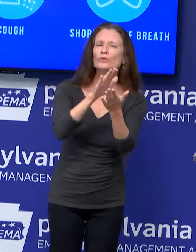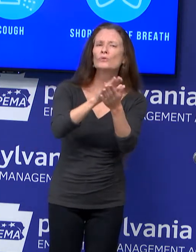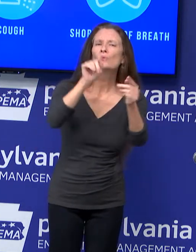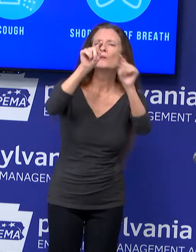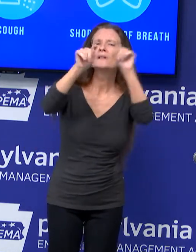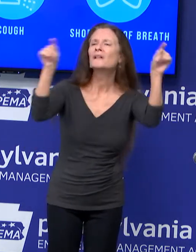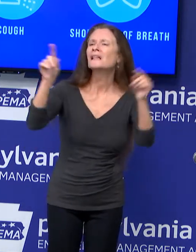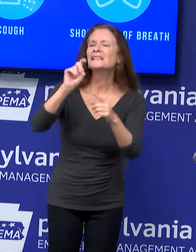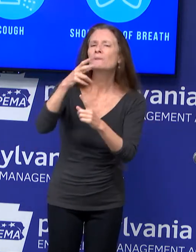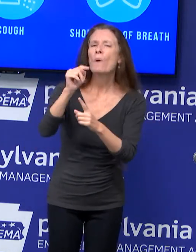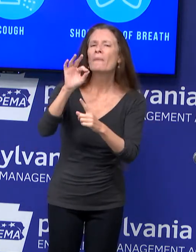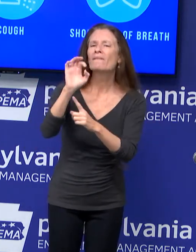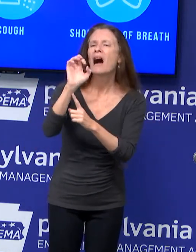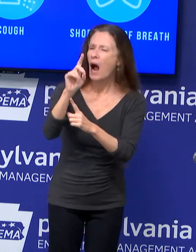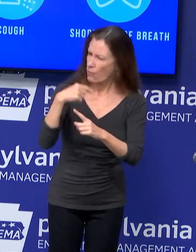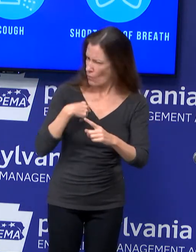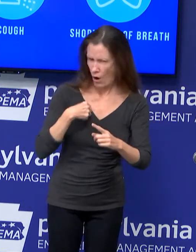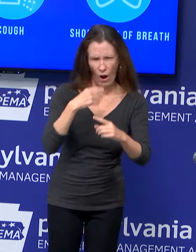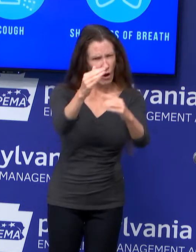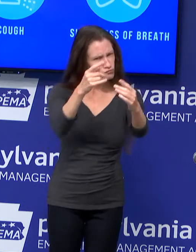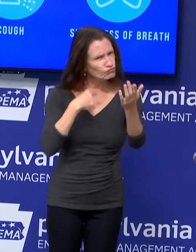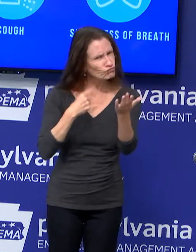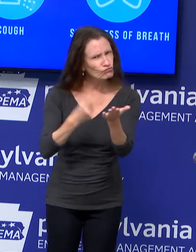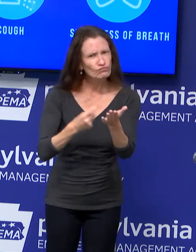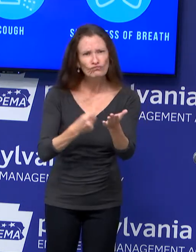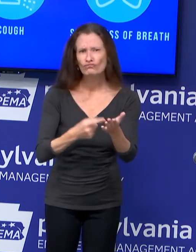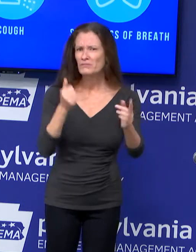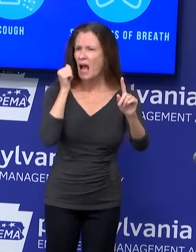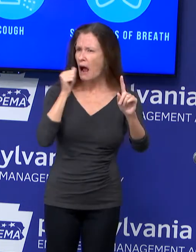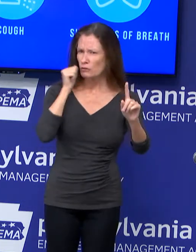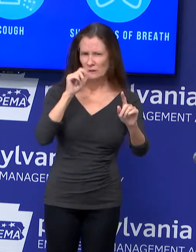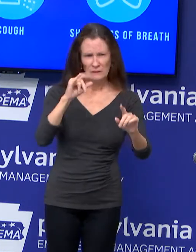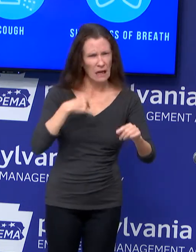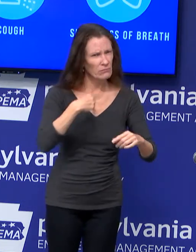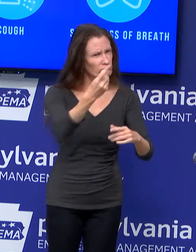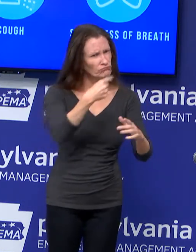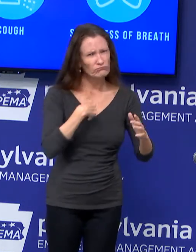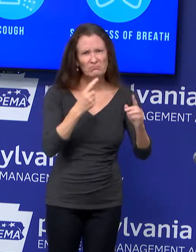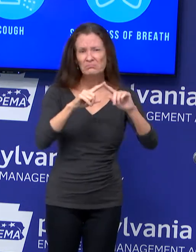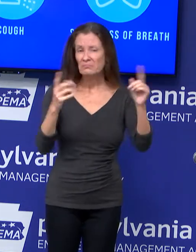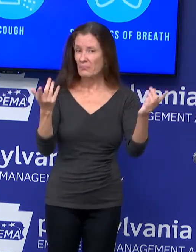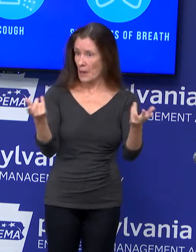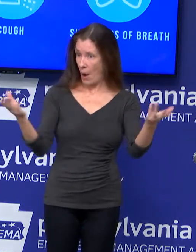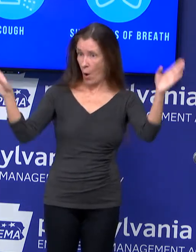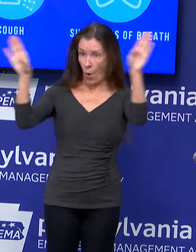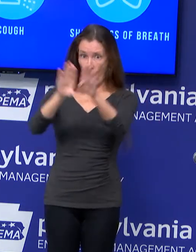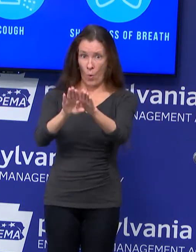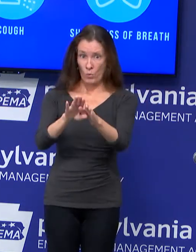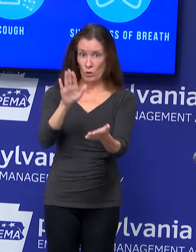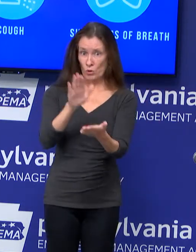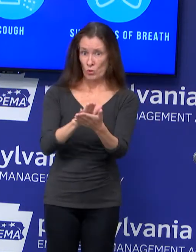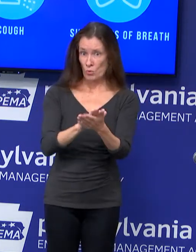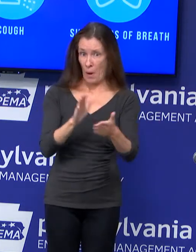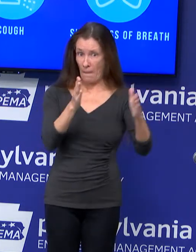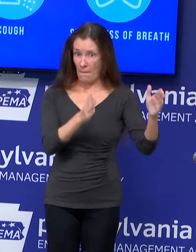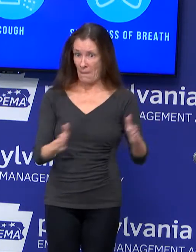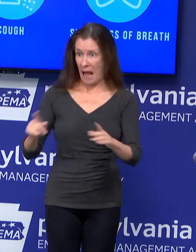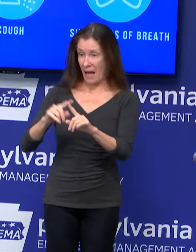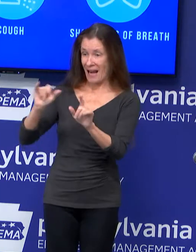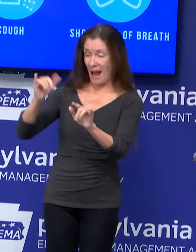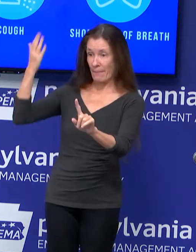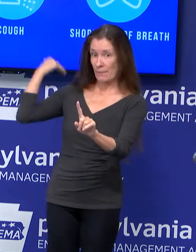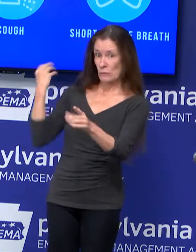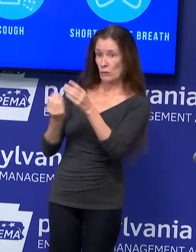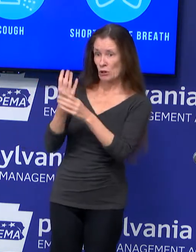We do not plan, absolutely do not plan to have a general school closure as happened in the spring. But we might continue to make